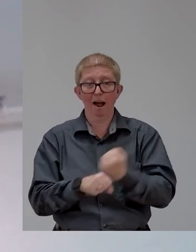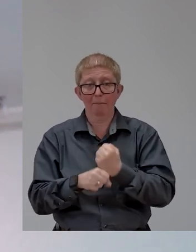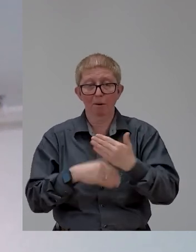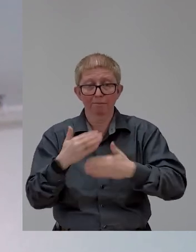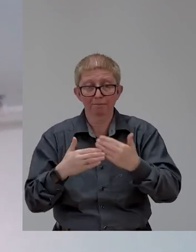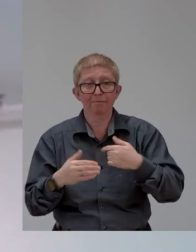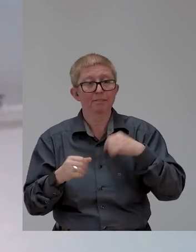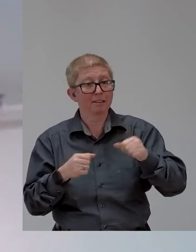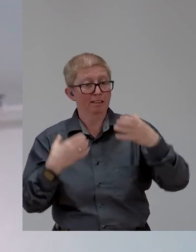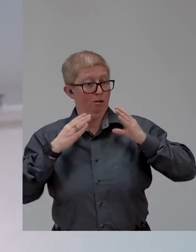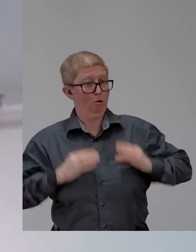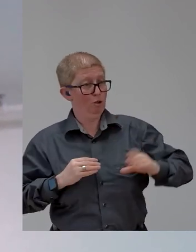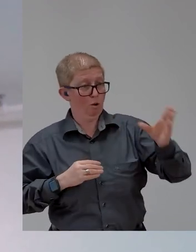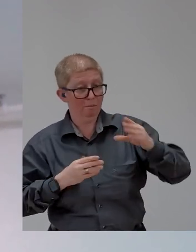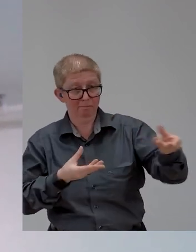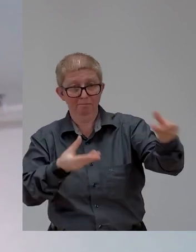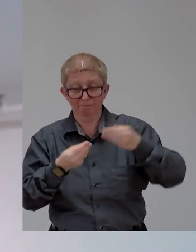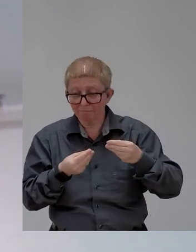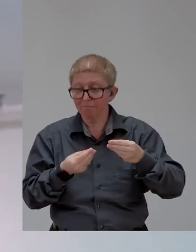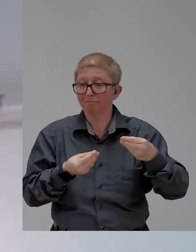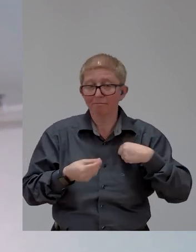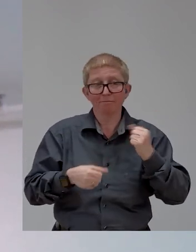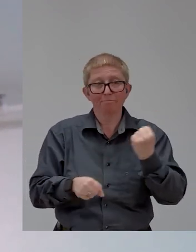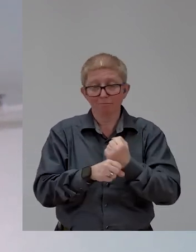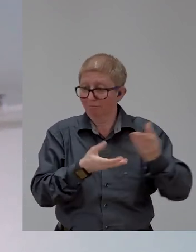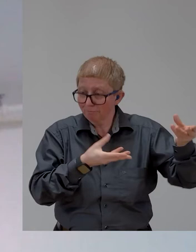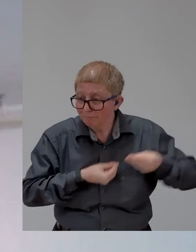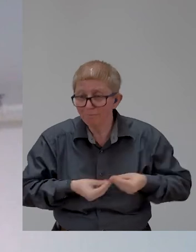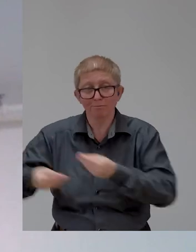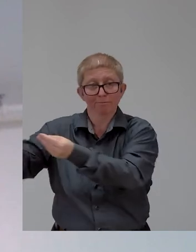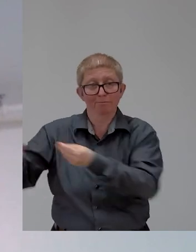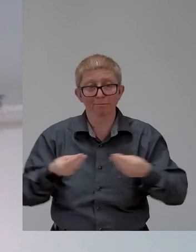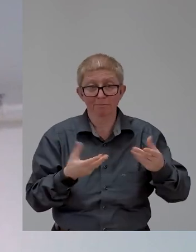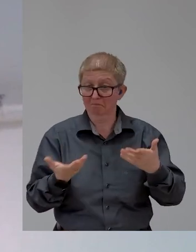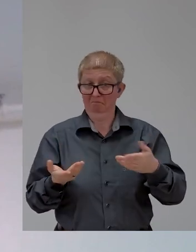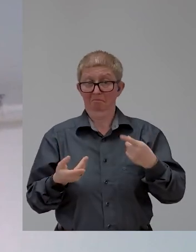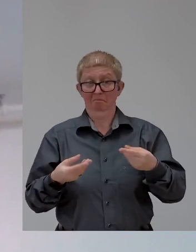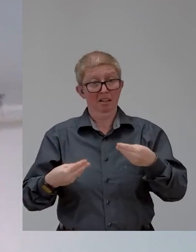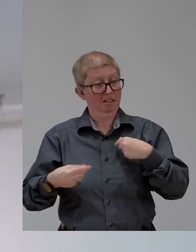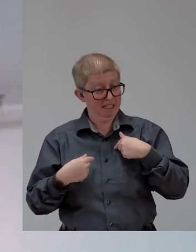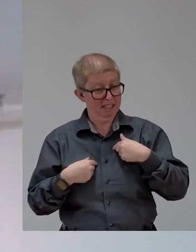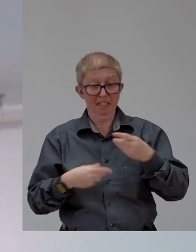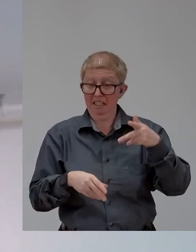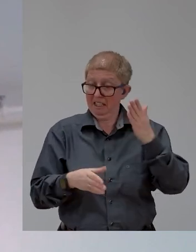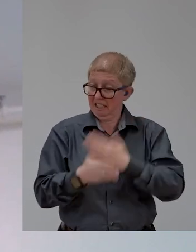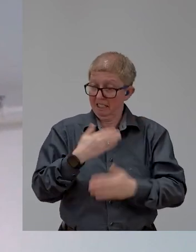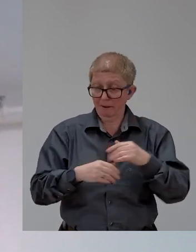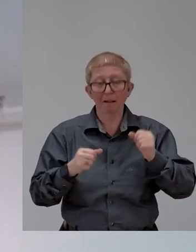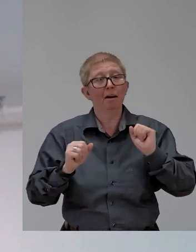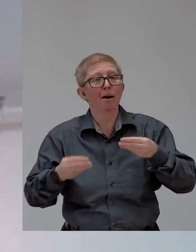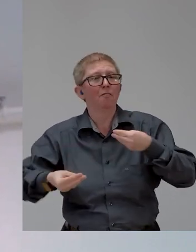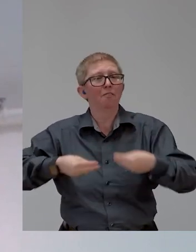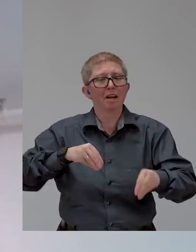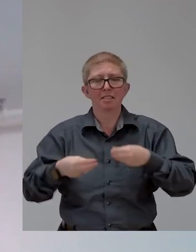inputs. These sites offer flexibility for workers with disabilities and anonymity as far as their